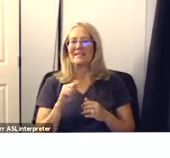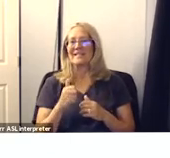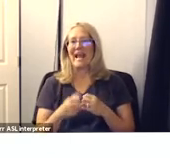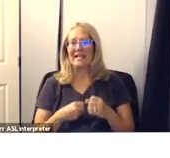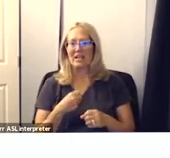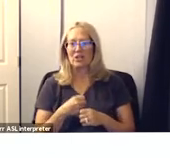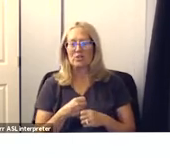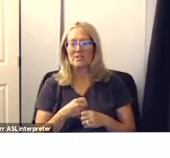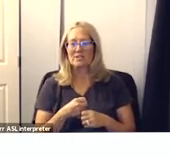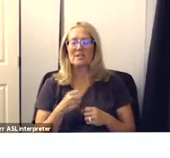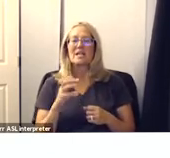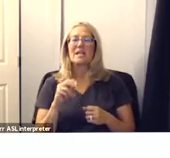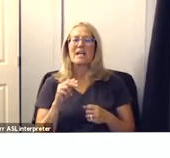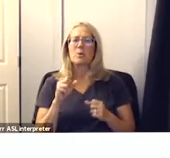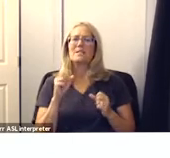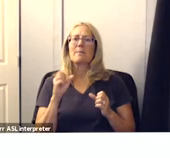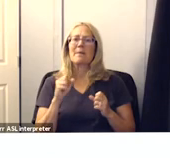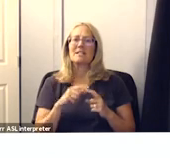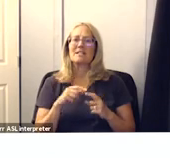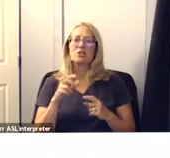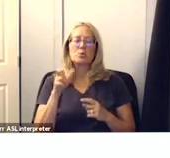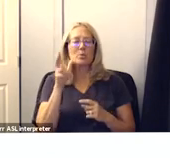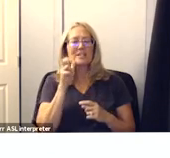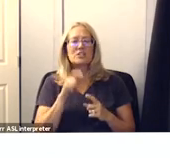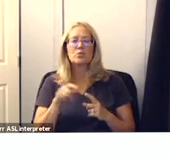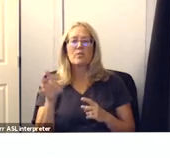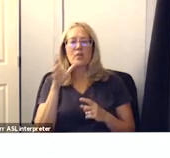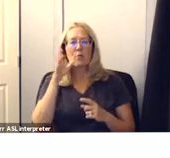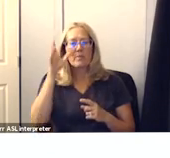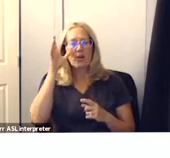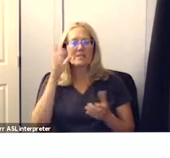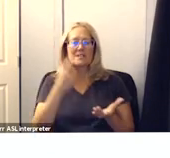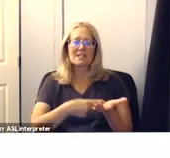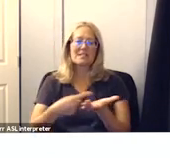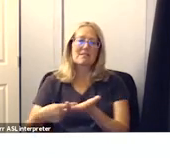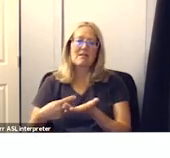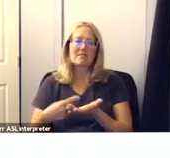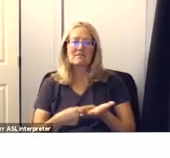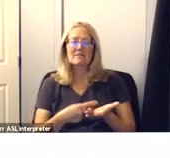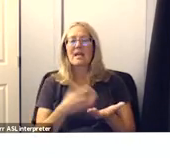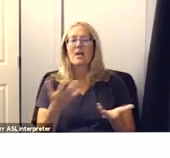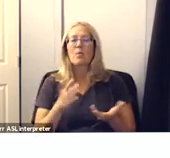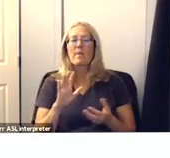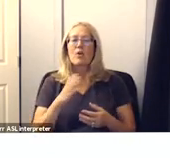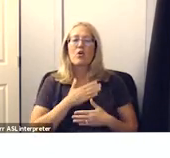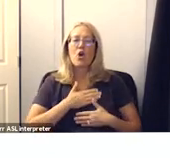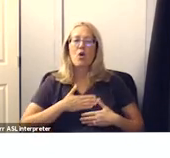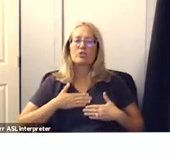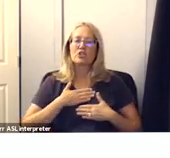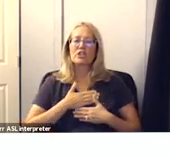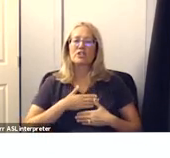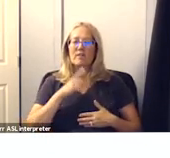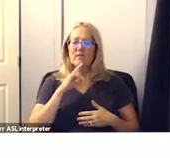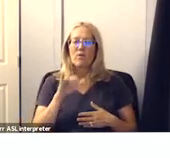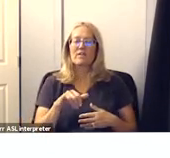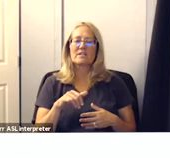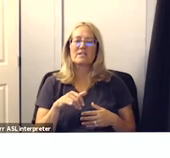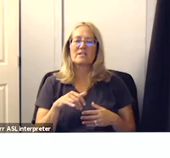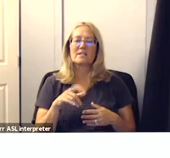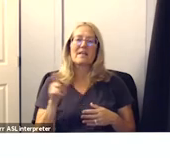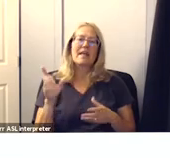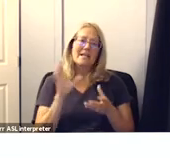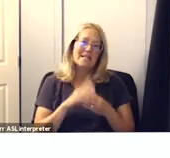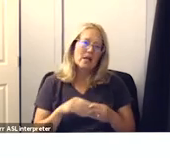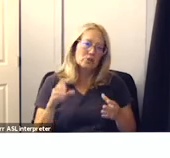amazing to hear them talk about this um and their appreciation for it and to tell stories